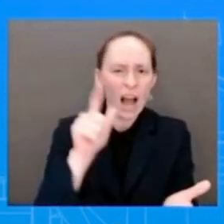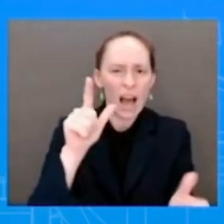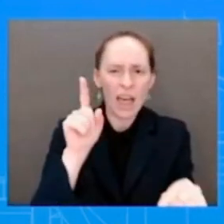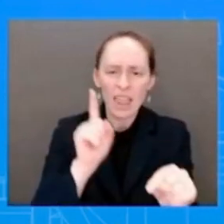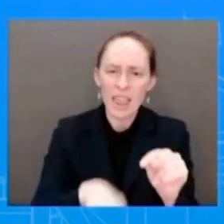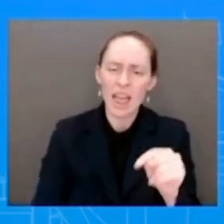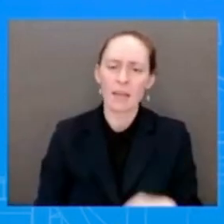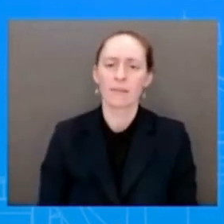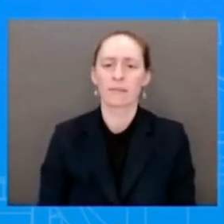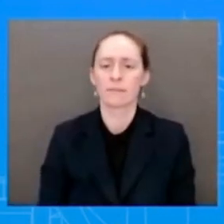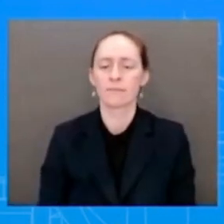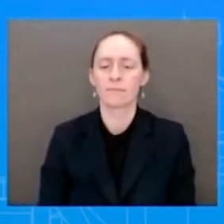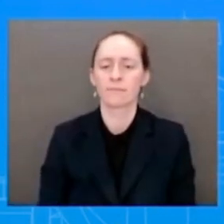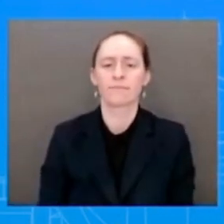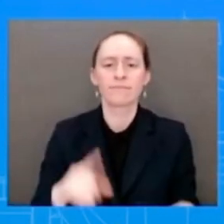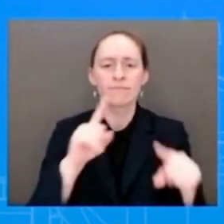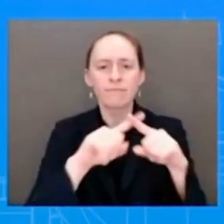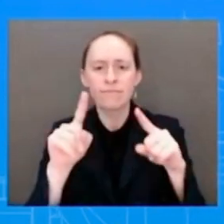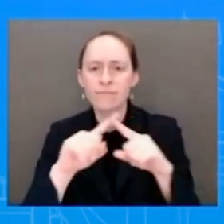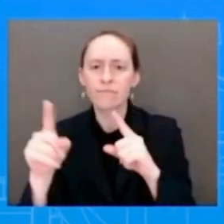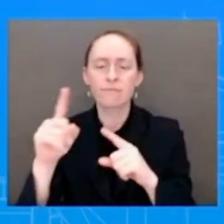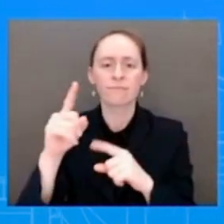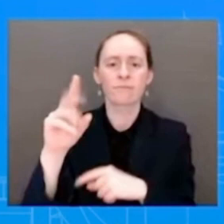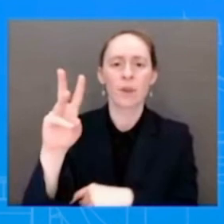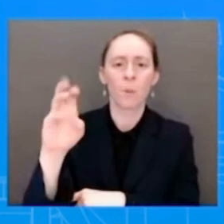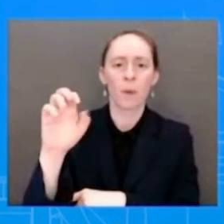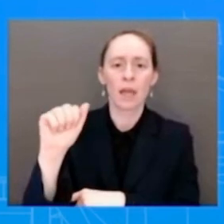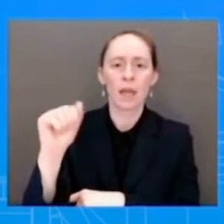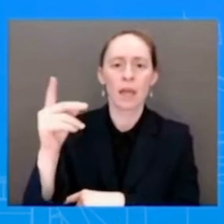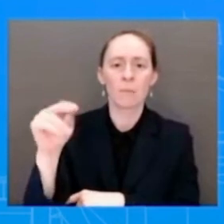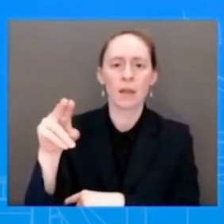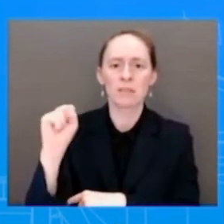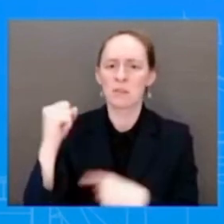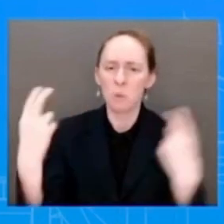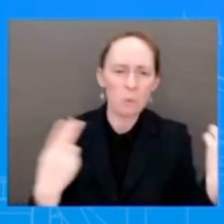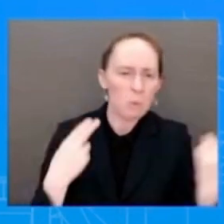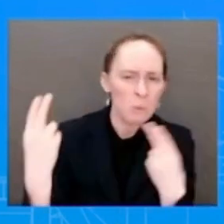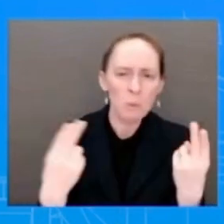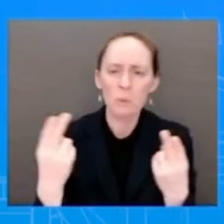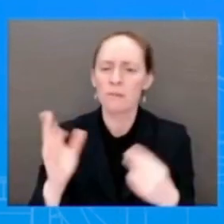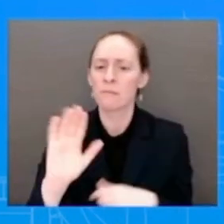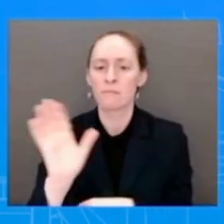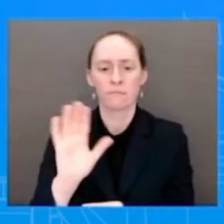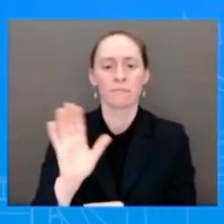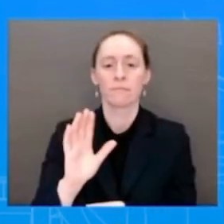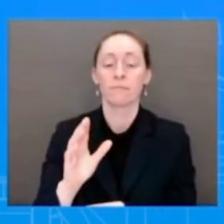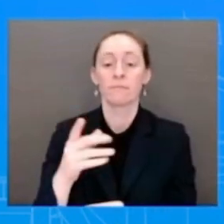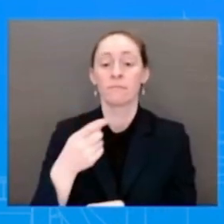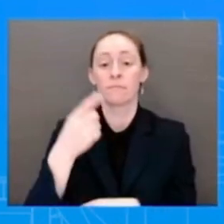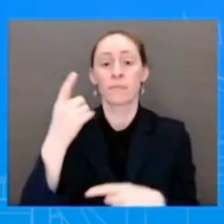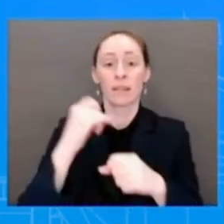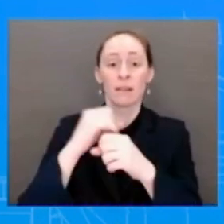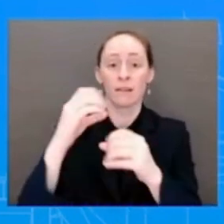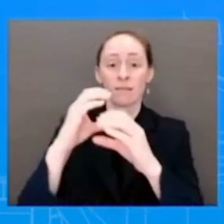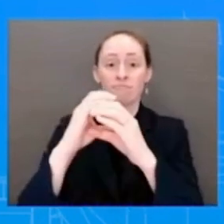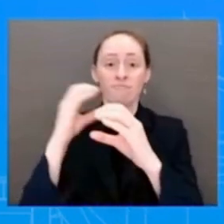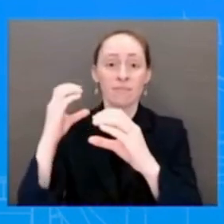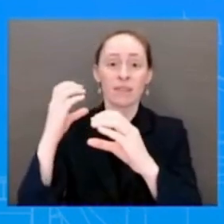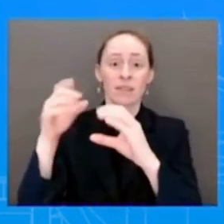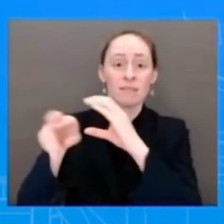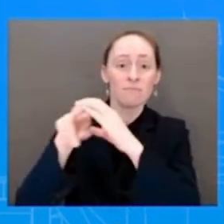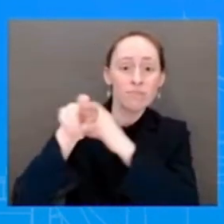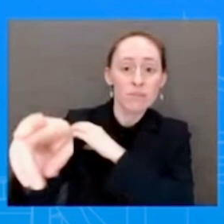other military equipment to law enforcement agencies. But as the President has repeatedly said, no executive